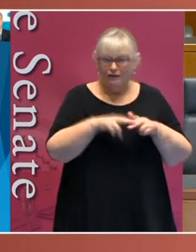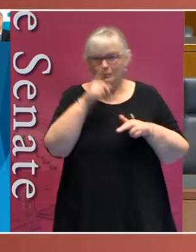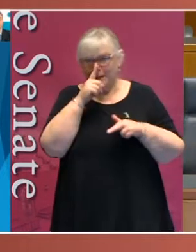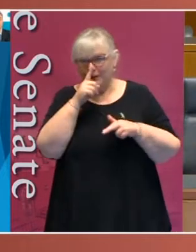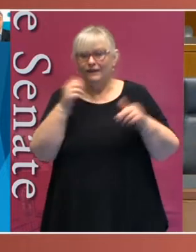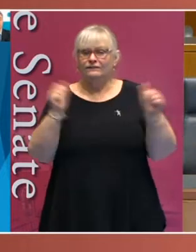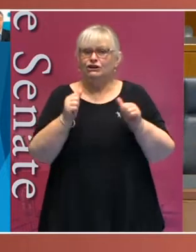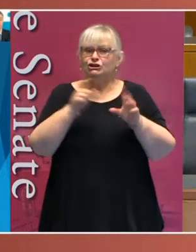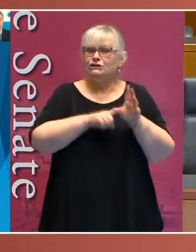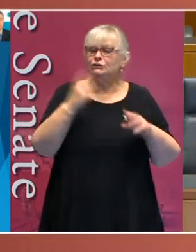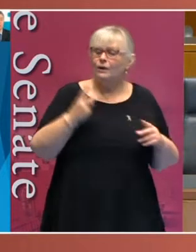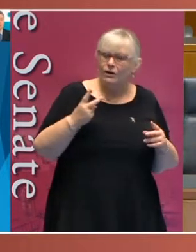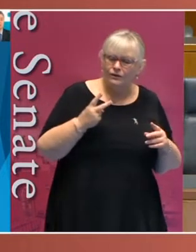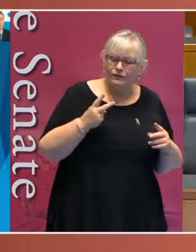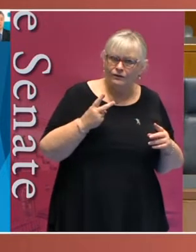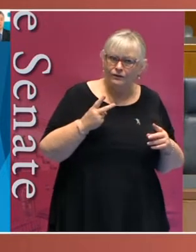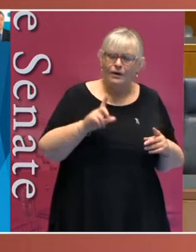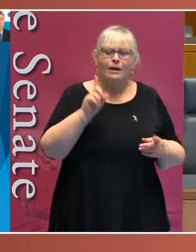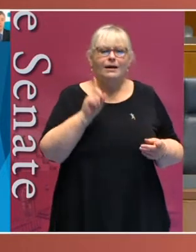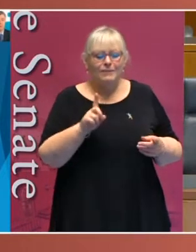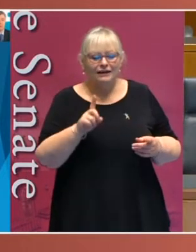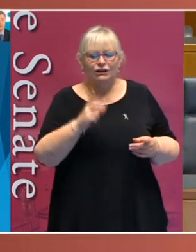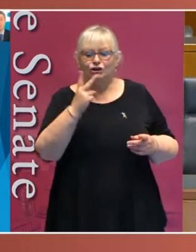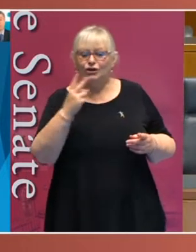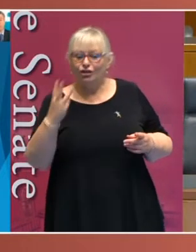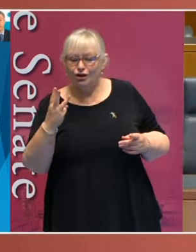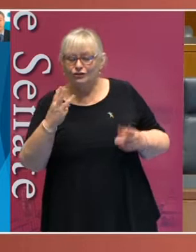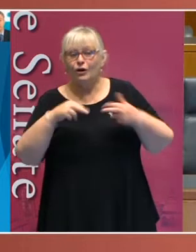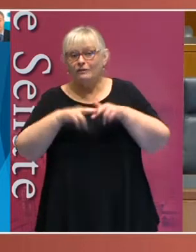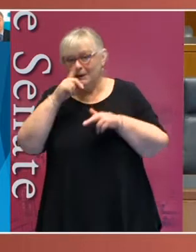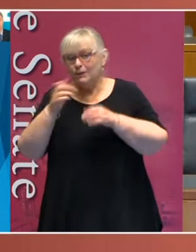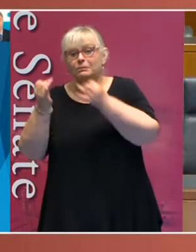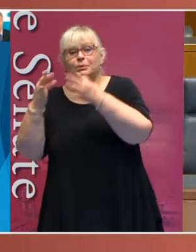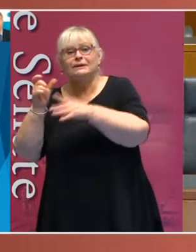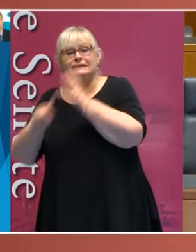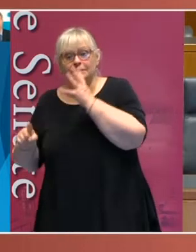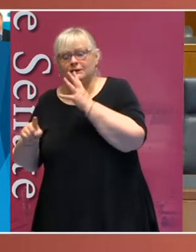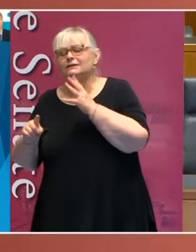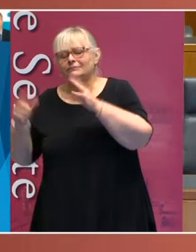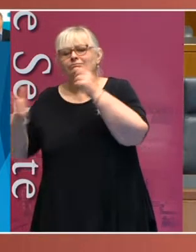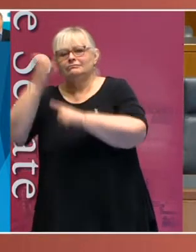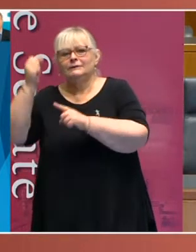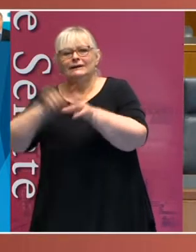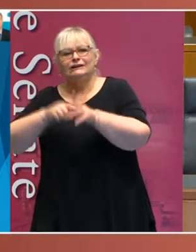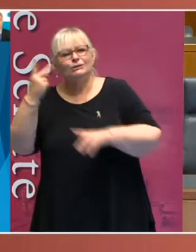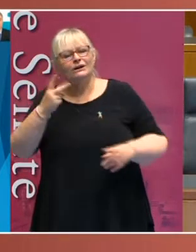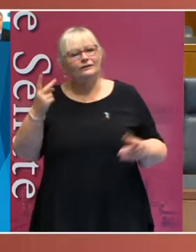12. But two-thirds of people without disability have finished Year 12.